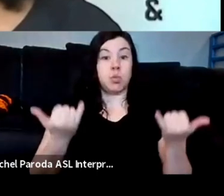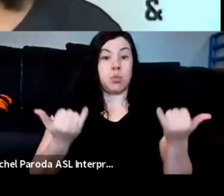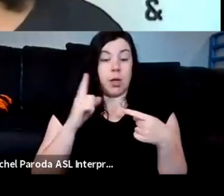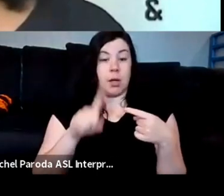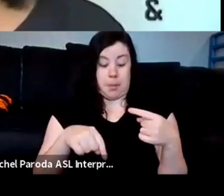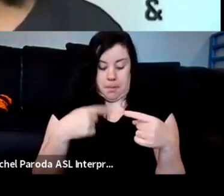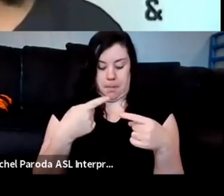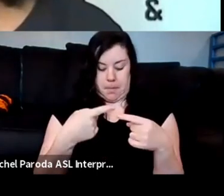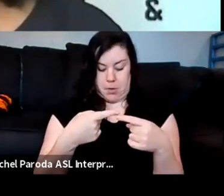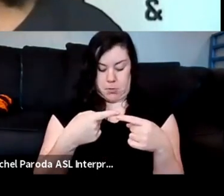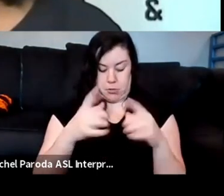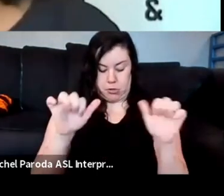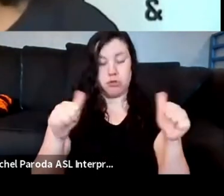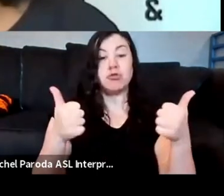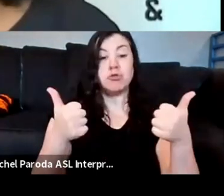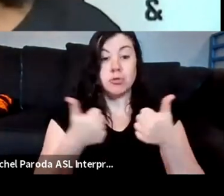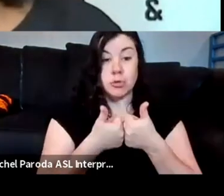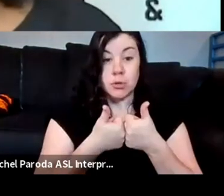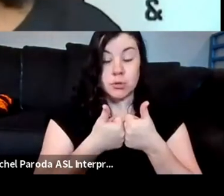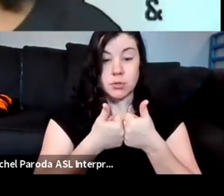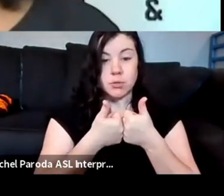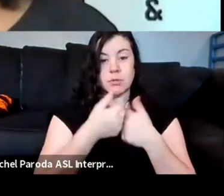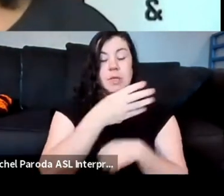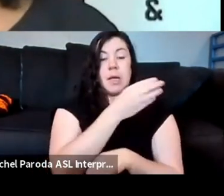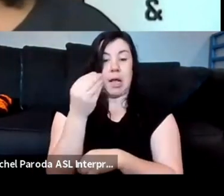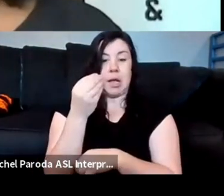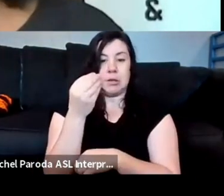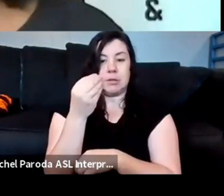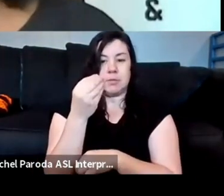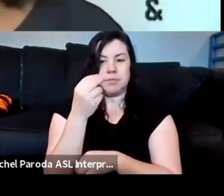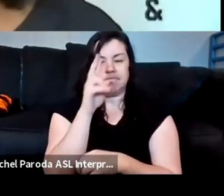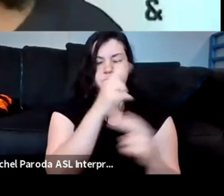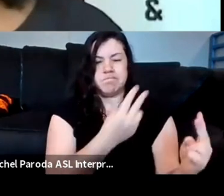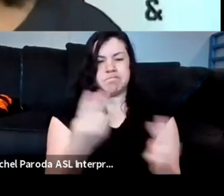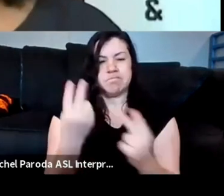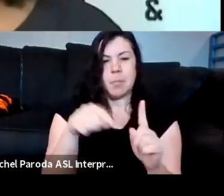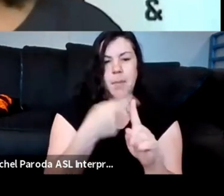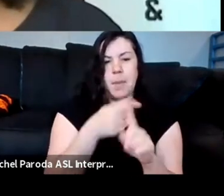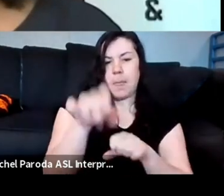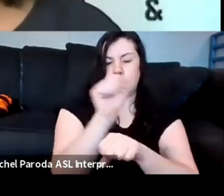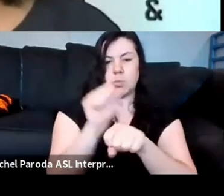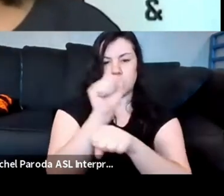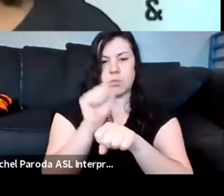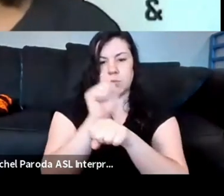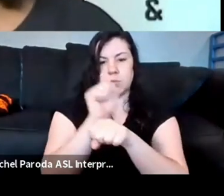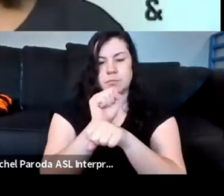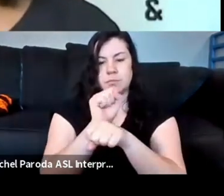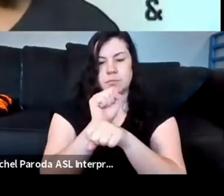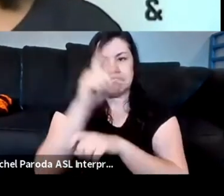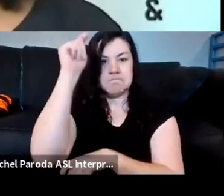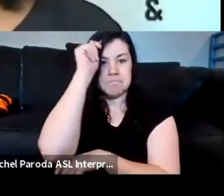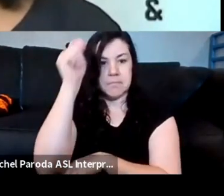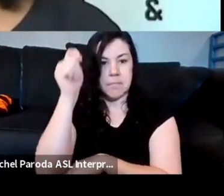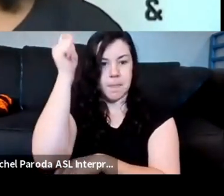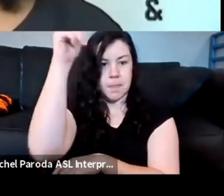aspects of this work. We are going to consider three themes. Our theories, frameworks, the things that